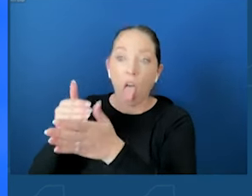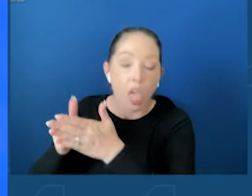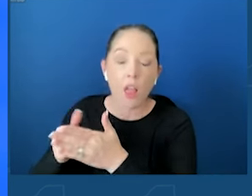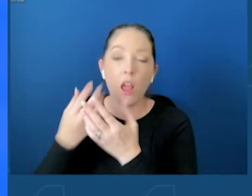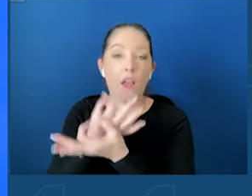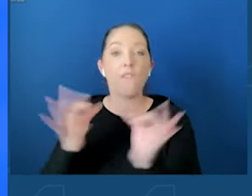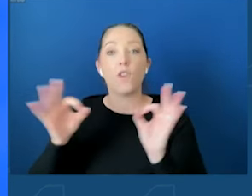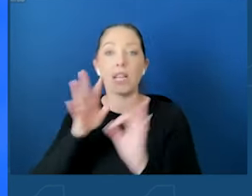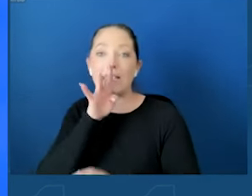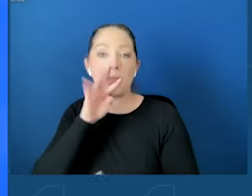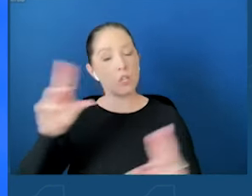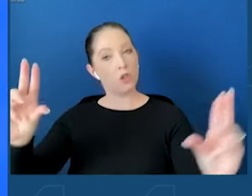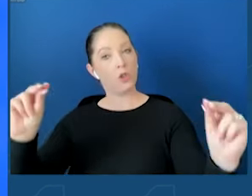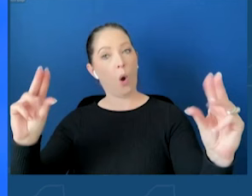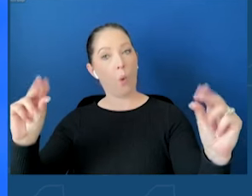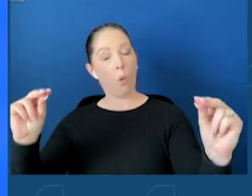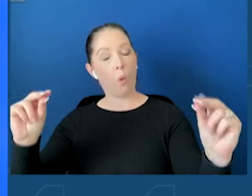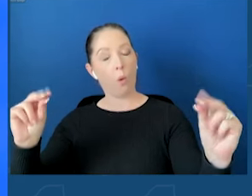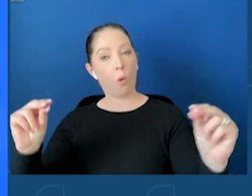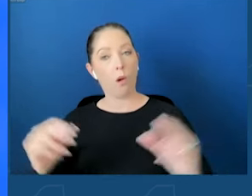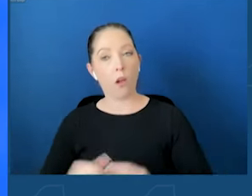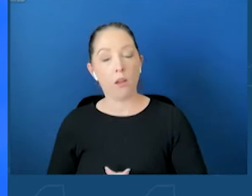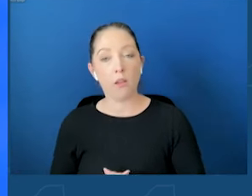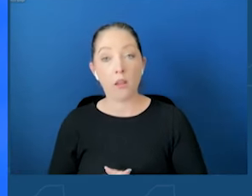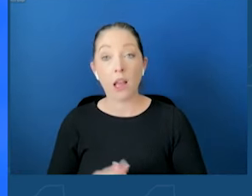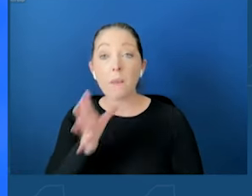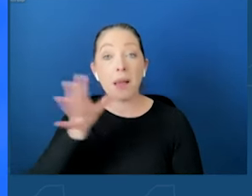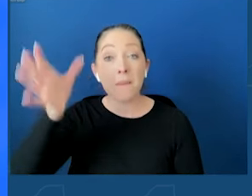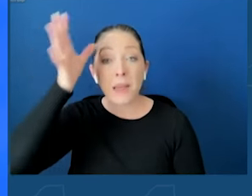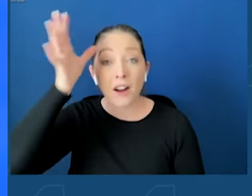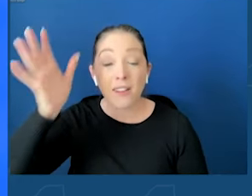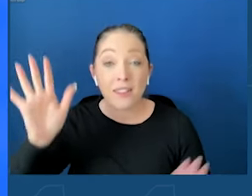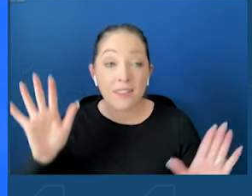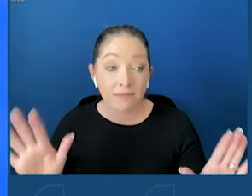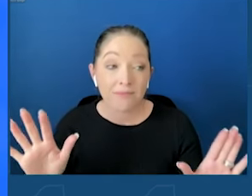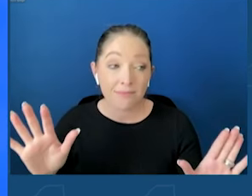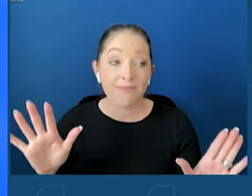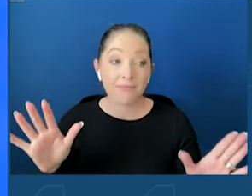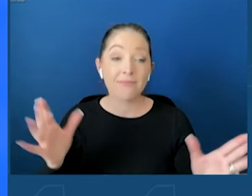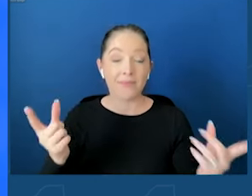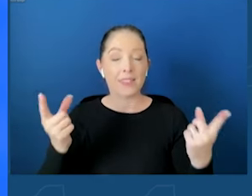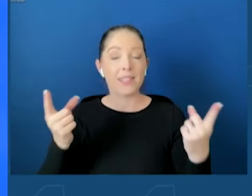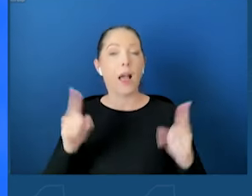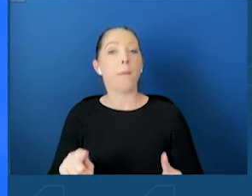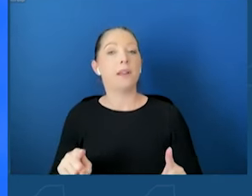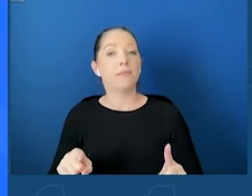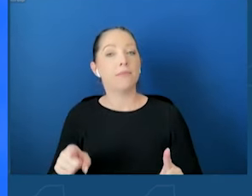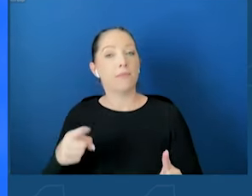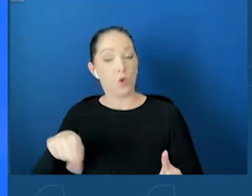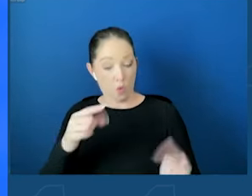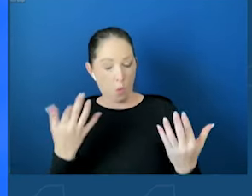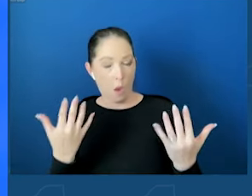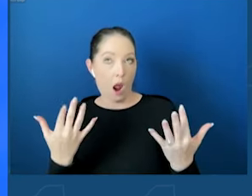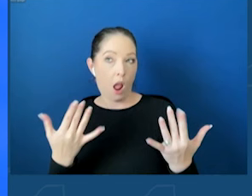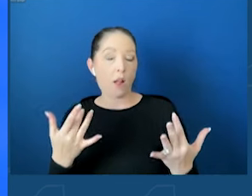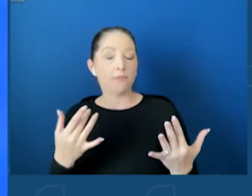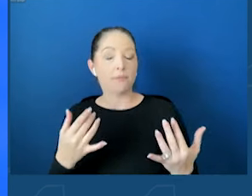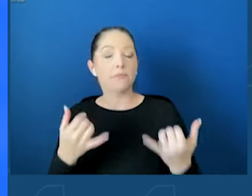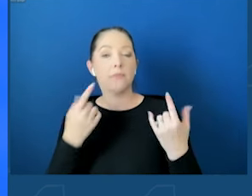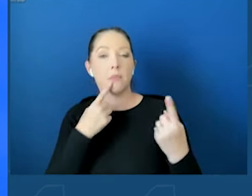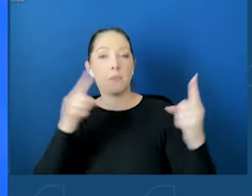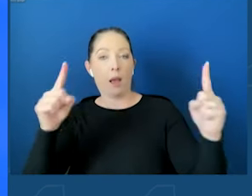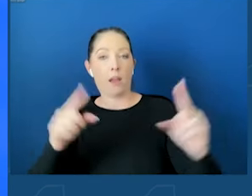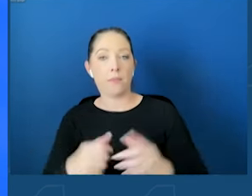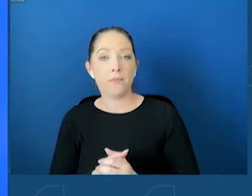But parents, this is the day. This is the day many have been waiting for. And finally, this shows our priorities.